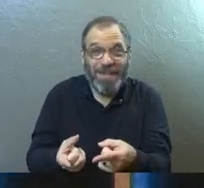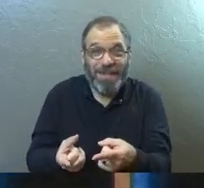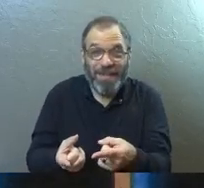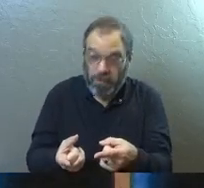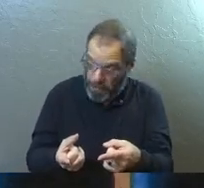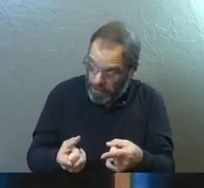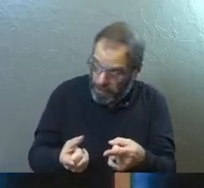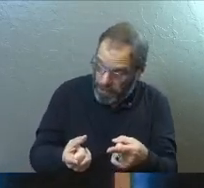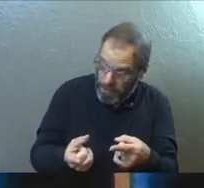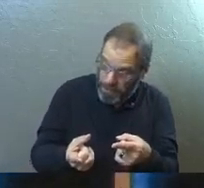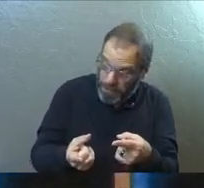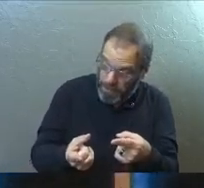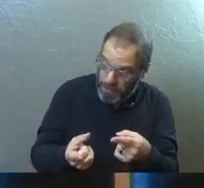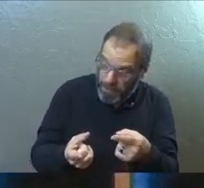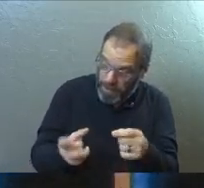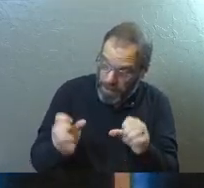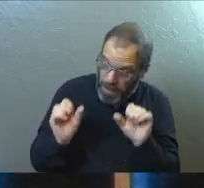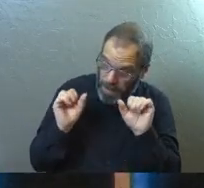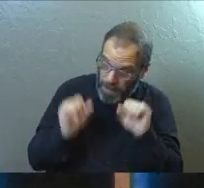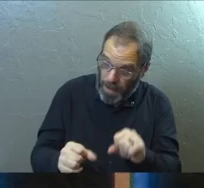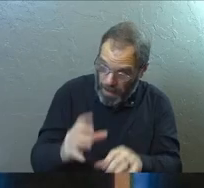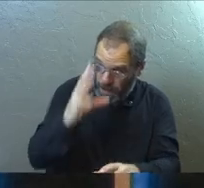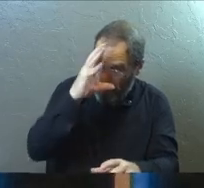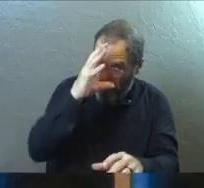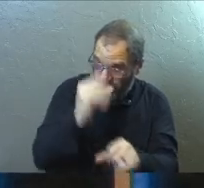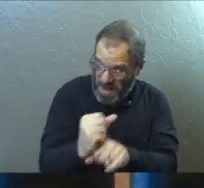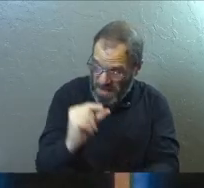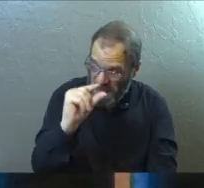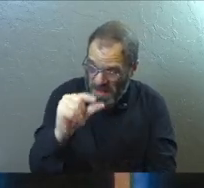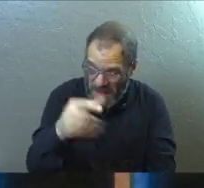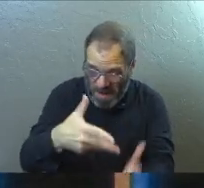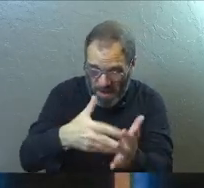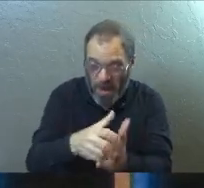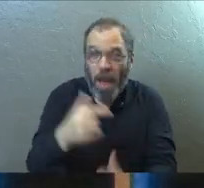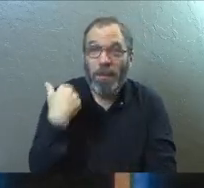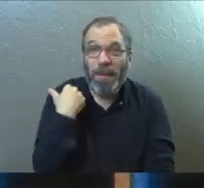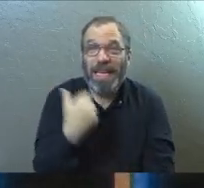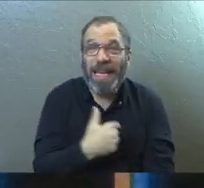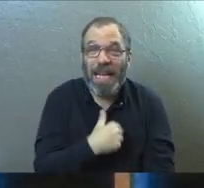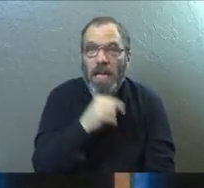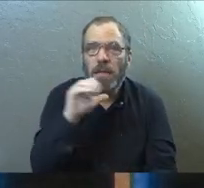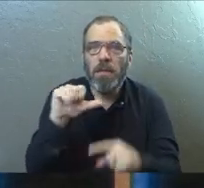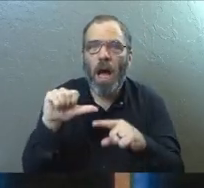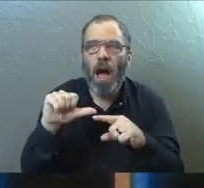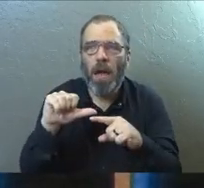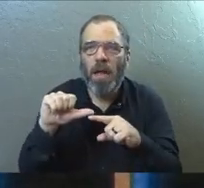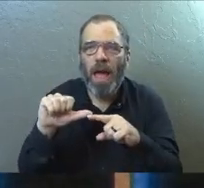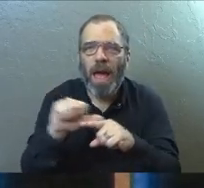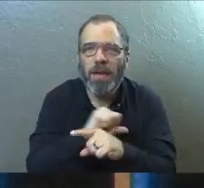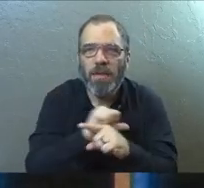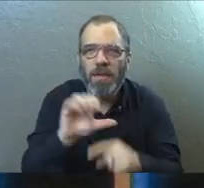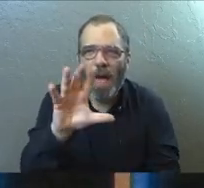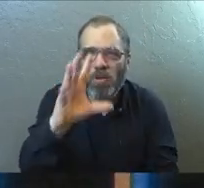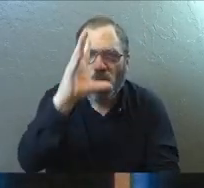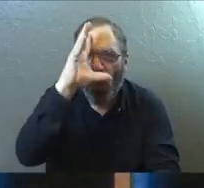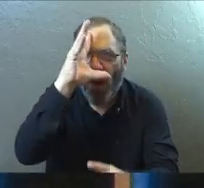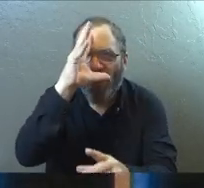Is it possible that our faith is little and brittle because we have not exercised it?